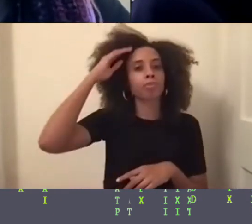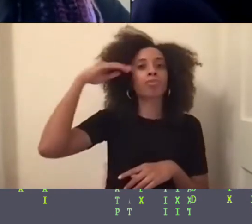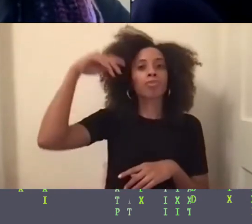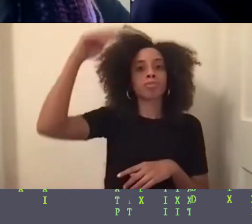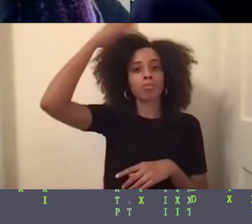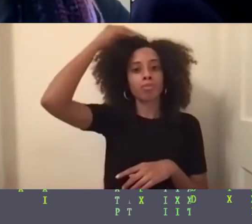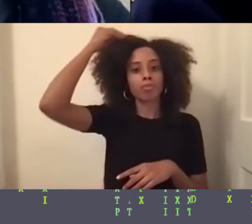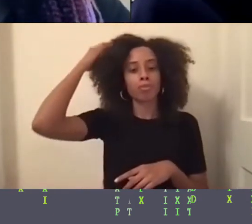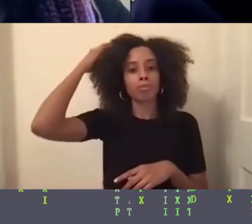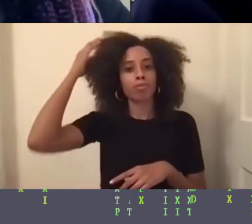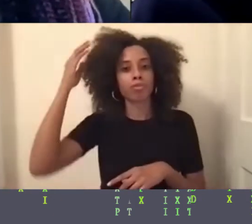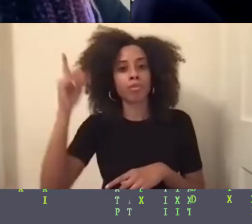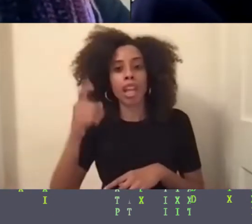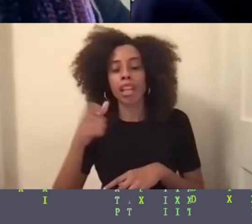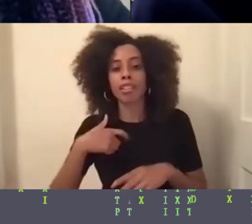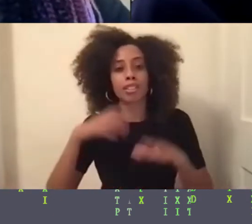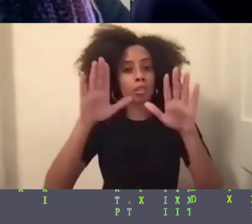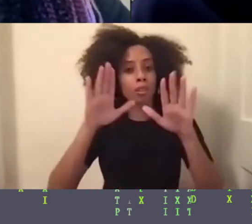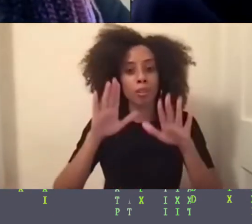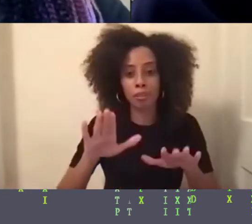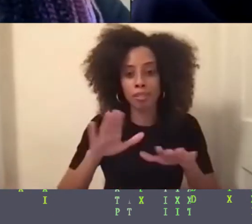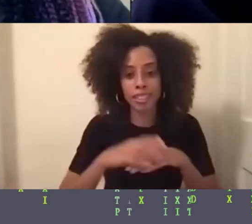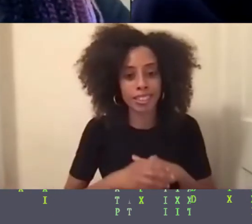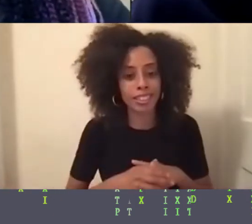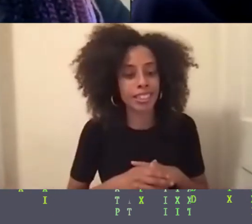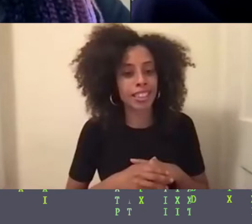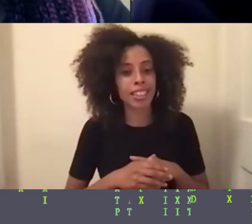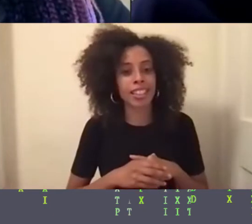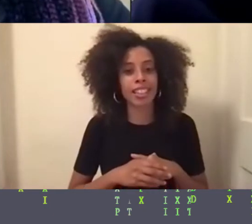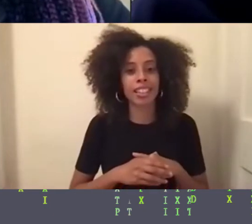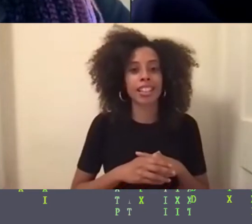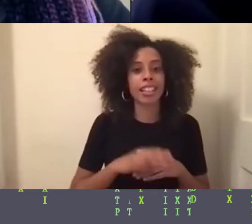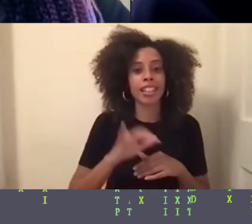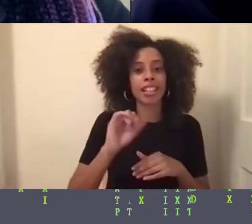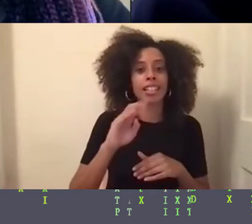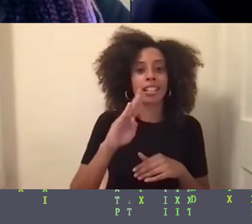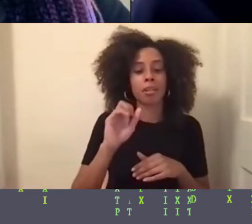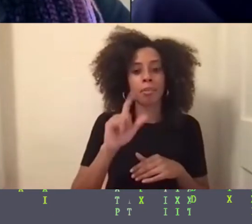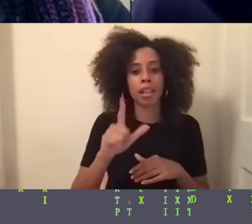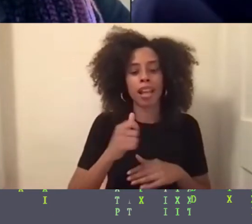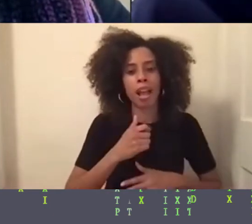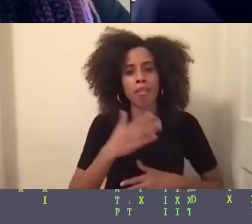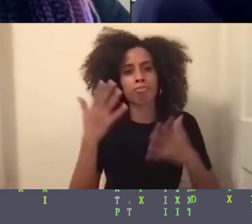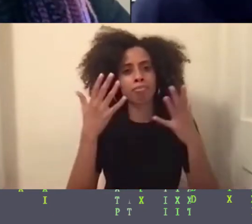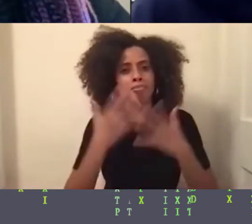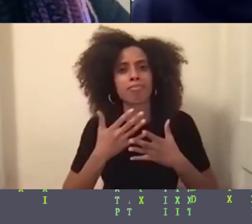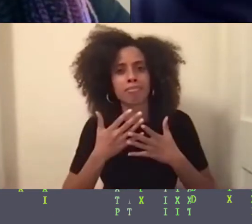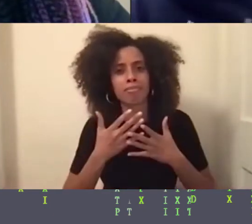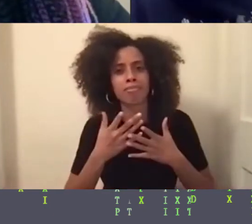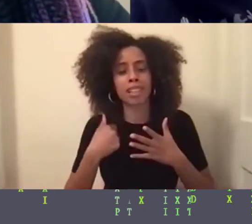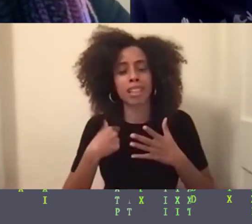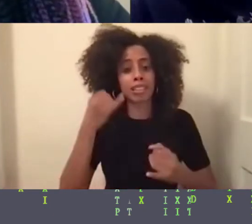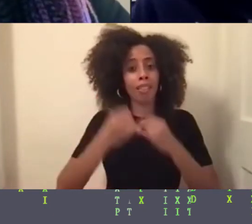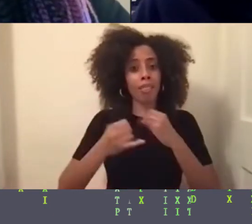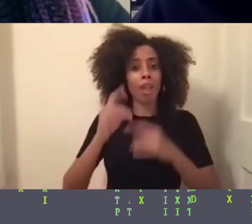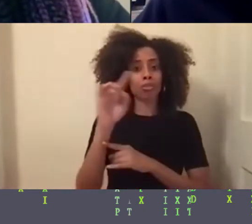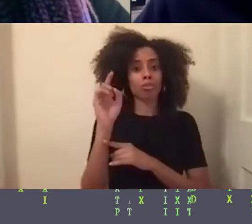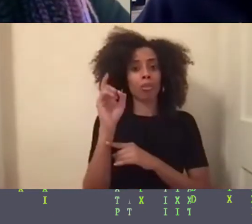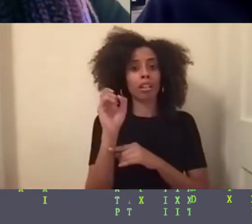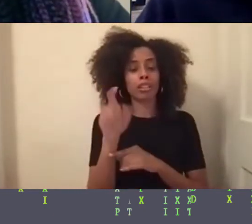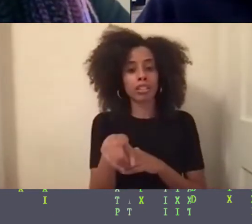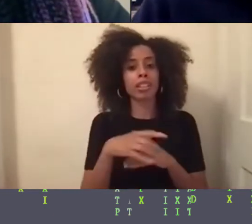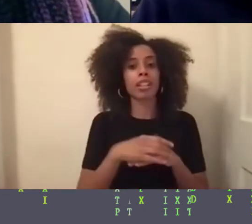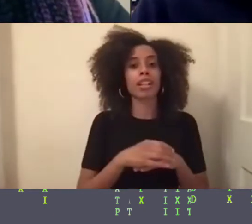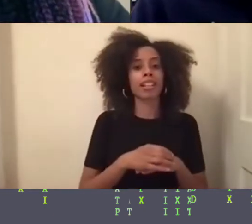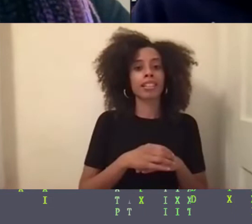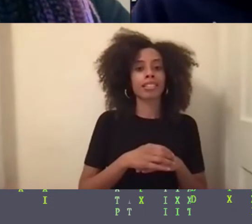This is, this is so great. And I am sad that we were already on our last question. And